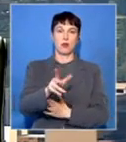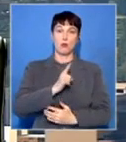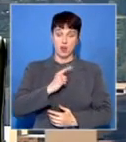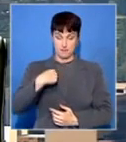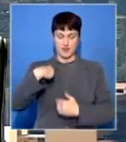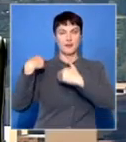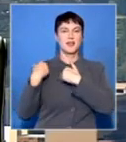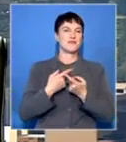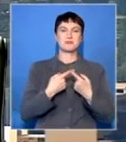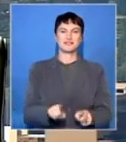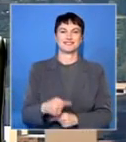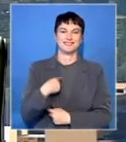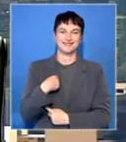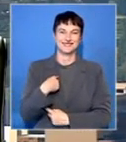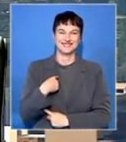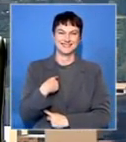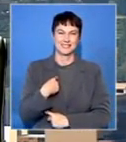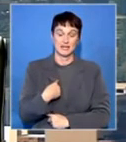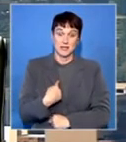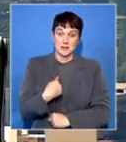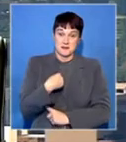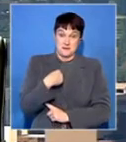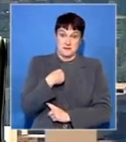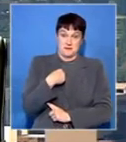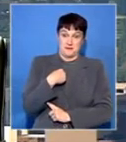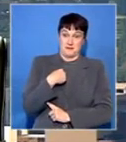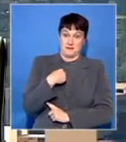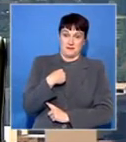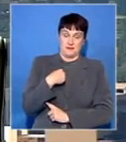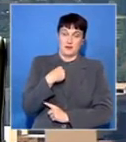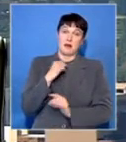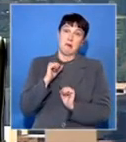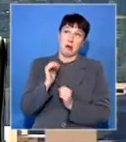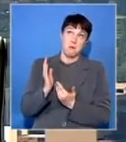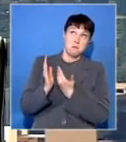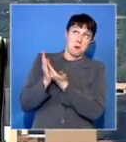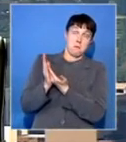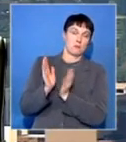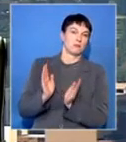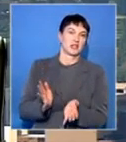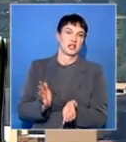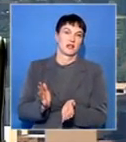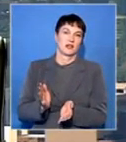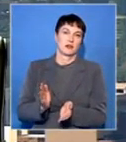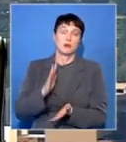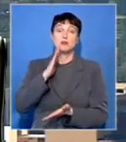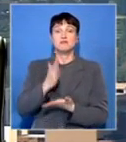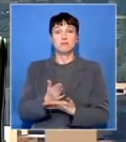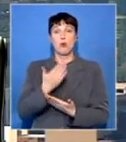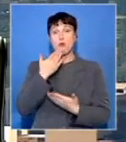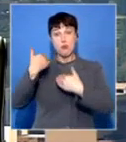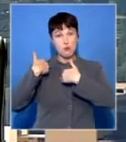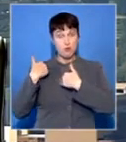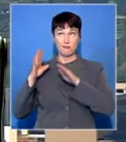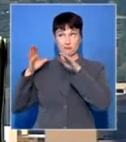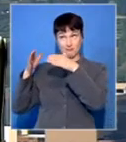call. I can only suggest it belongs rightfully to the Department